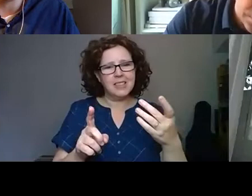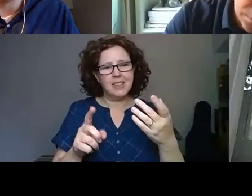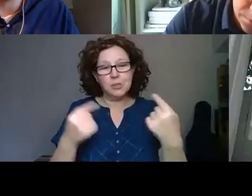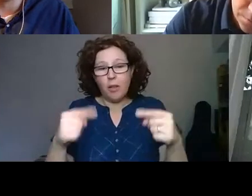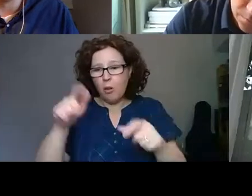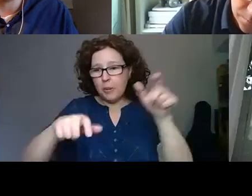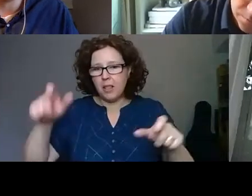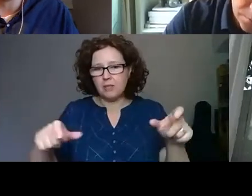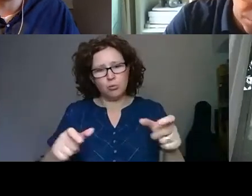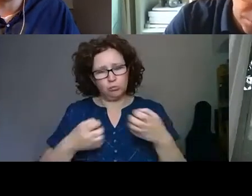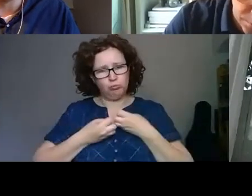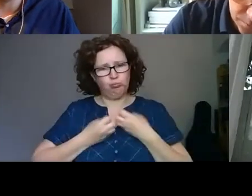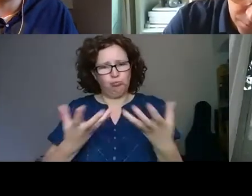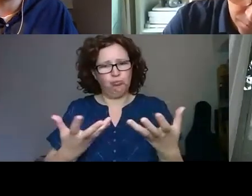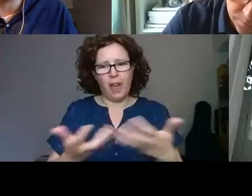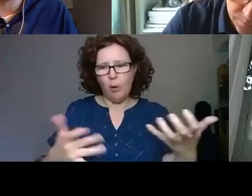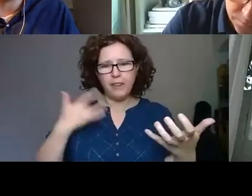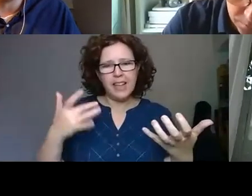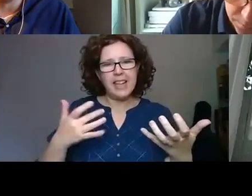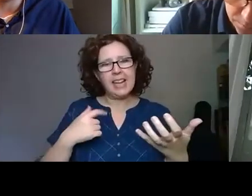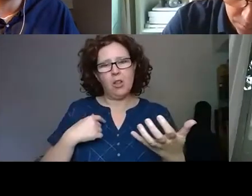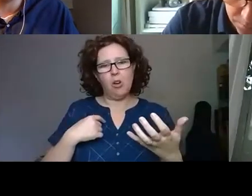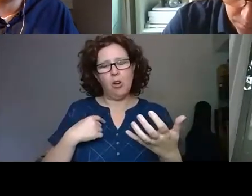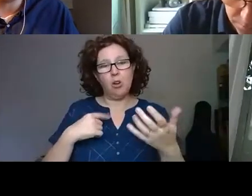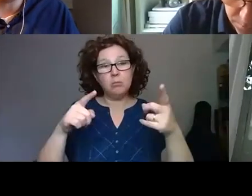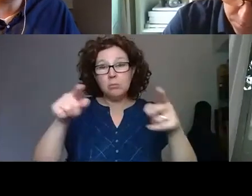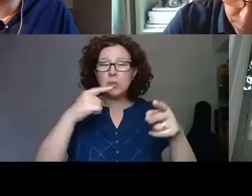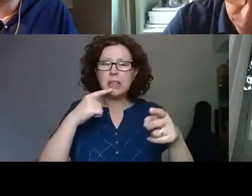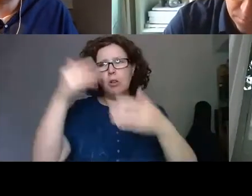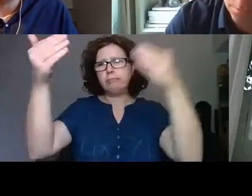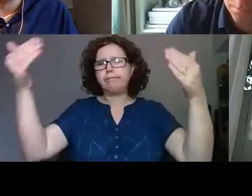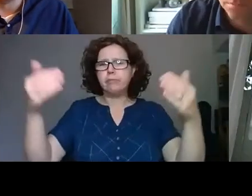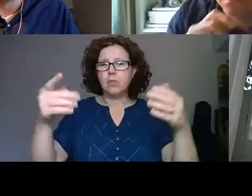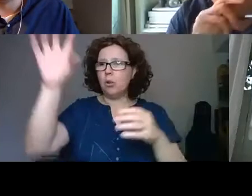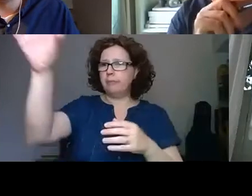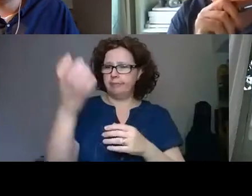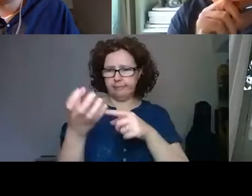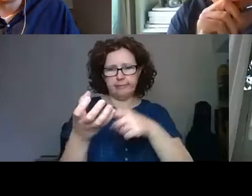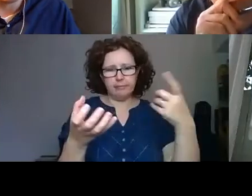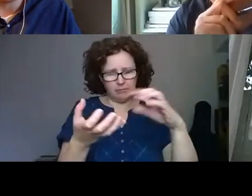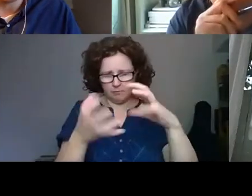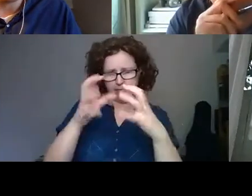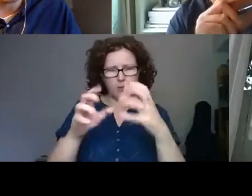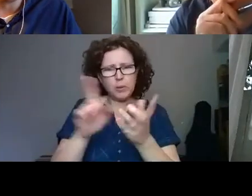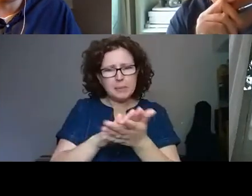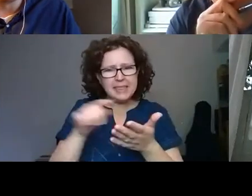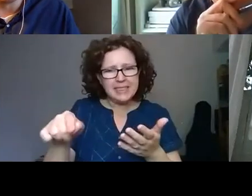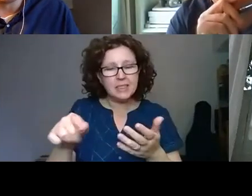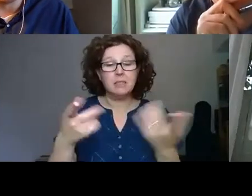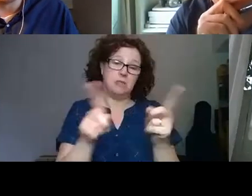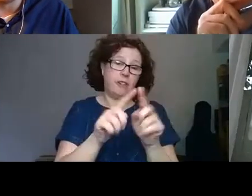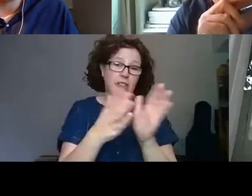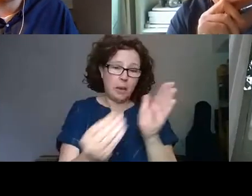have their say and to think differently about what a collection or what an object might be. Or we had a project last year, for example,